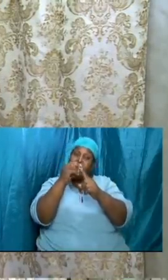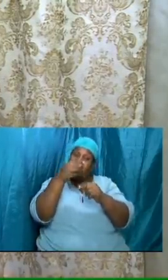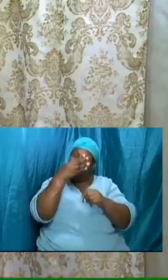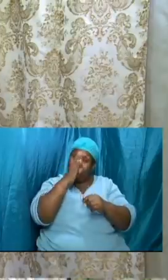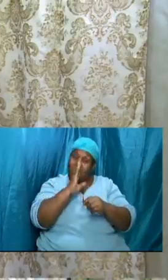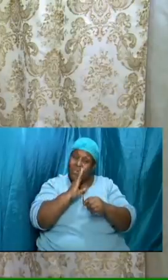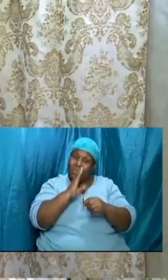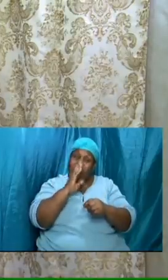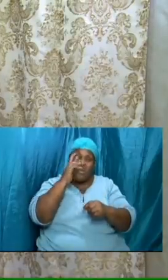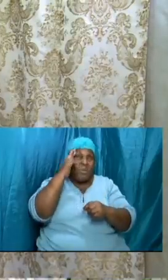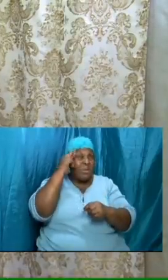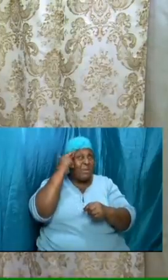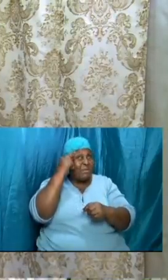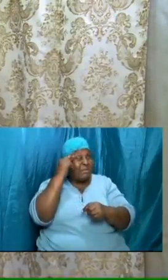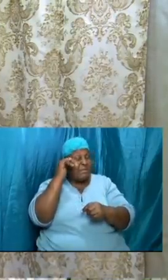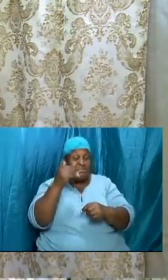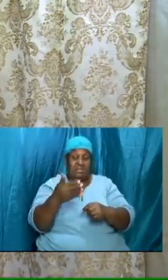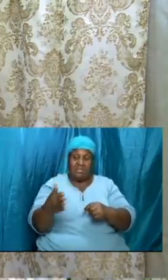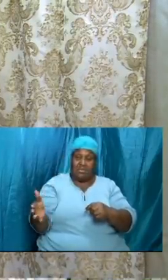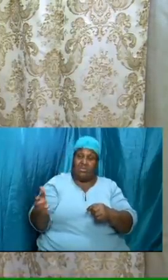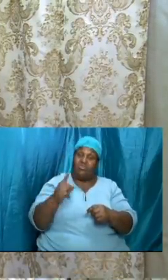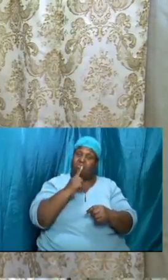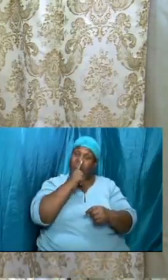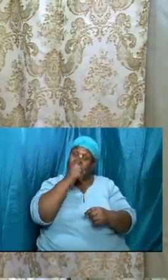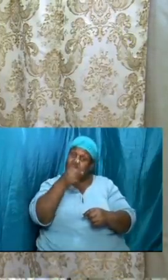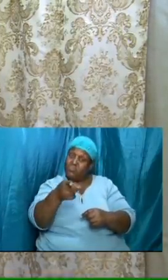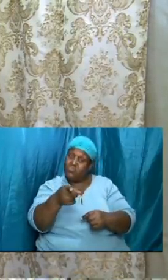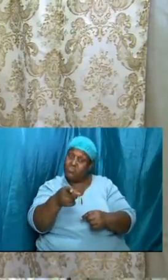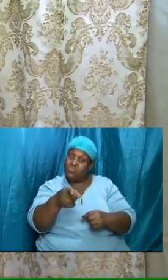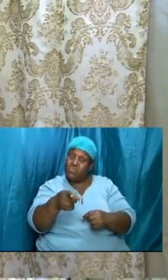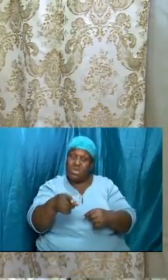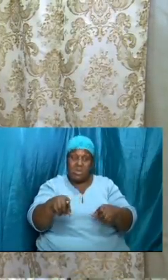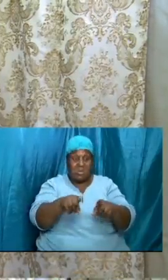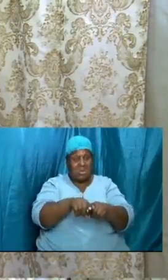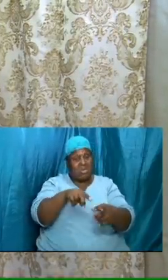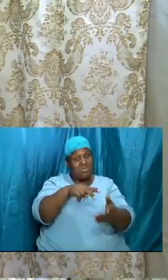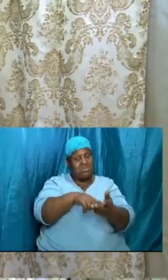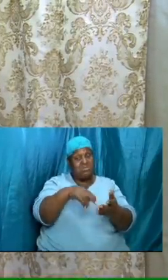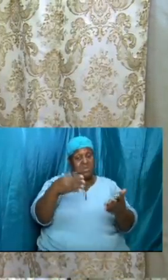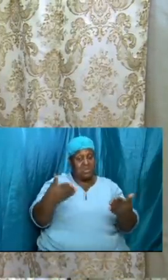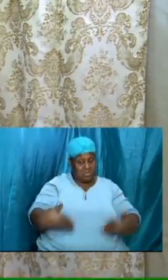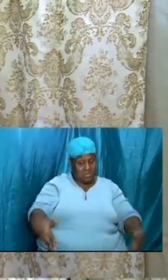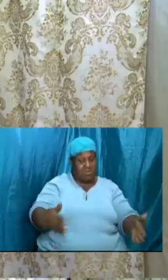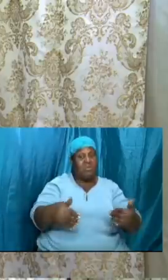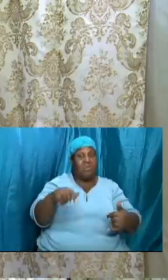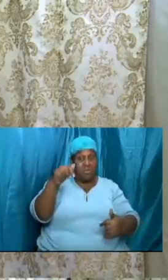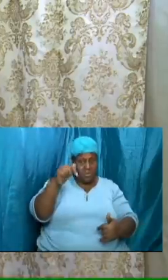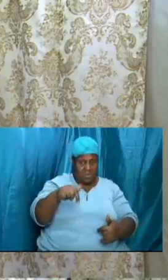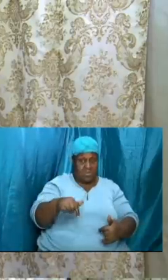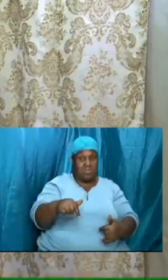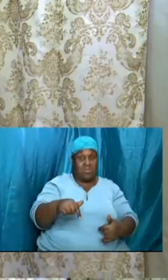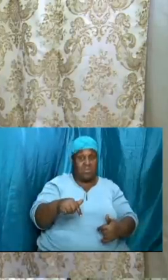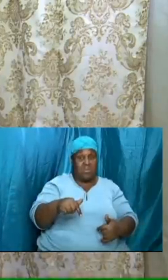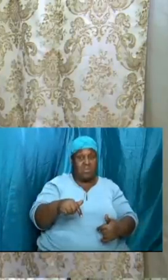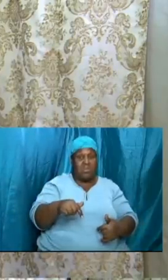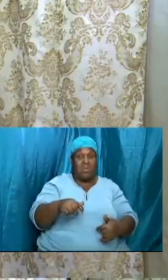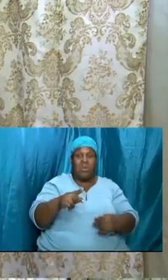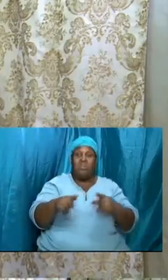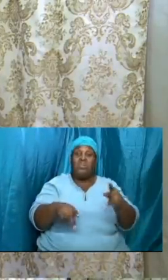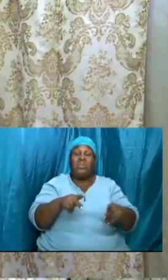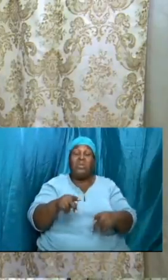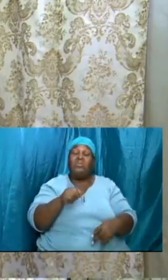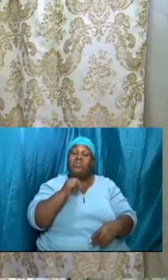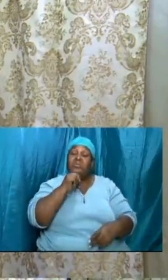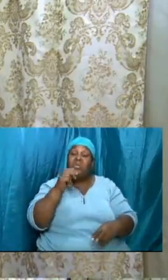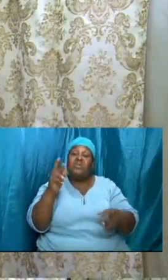but as we stand here now folks are not ready